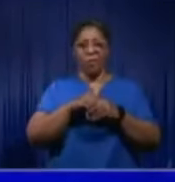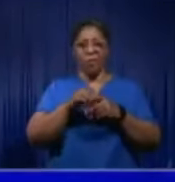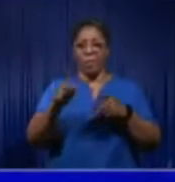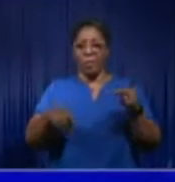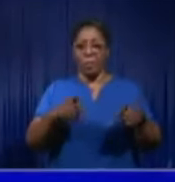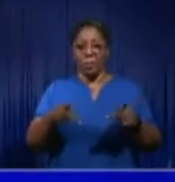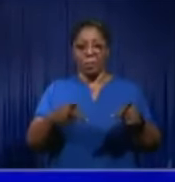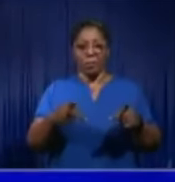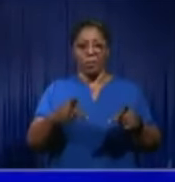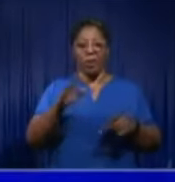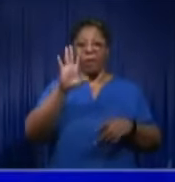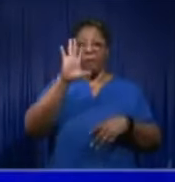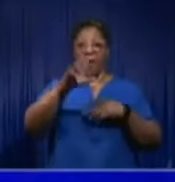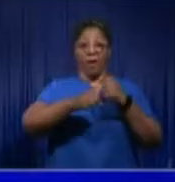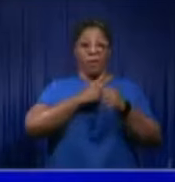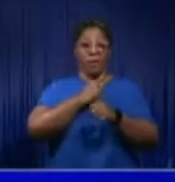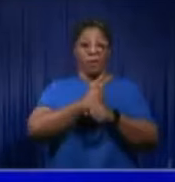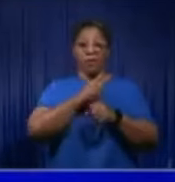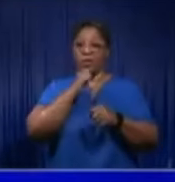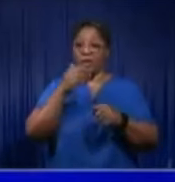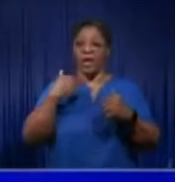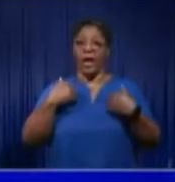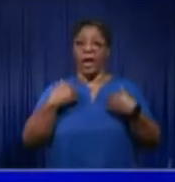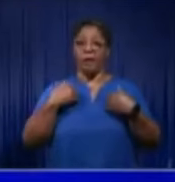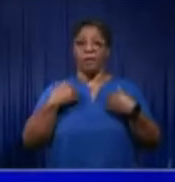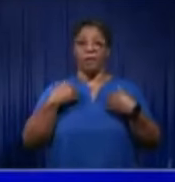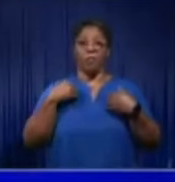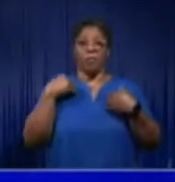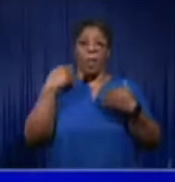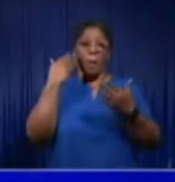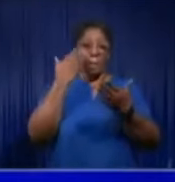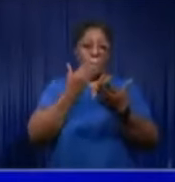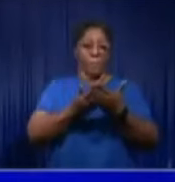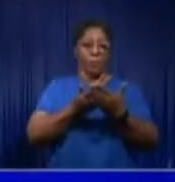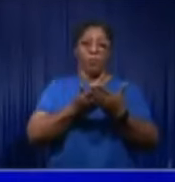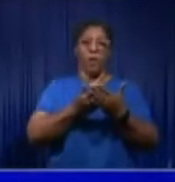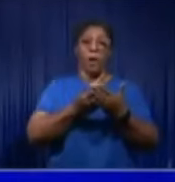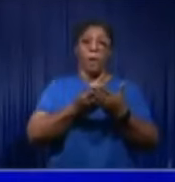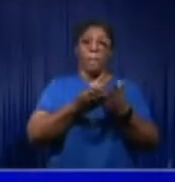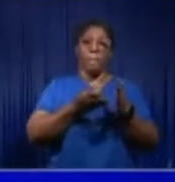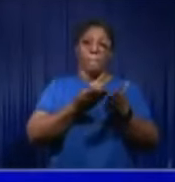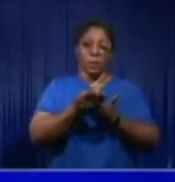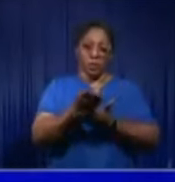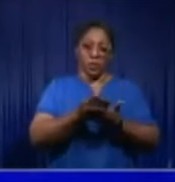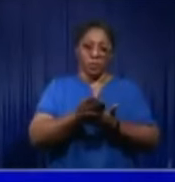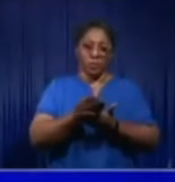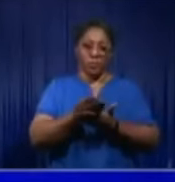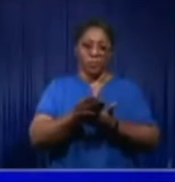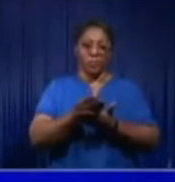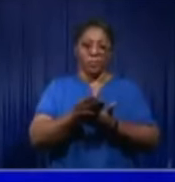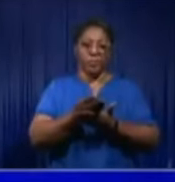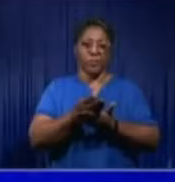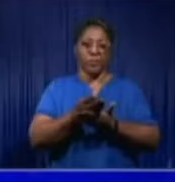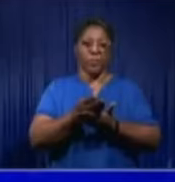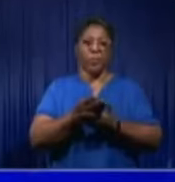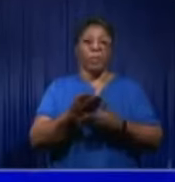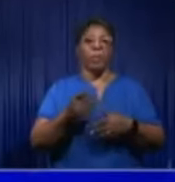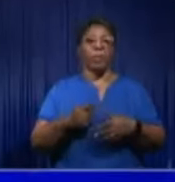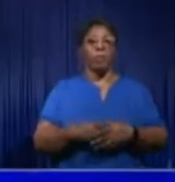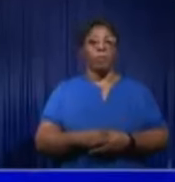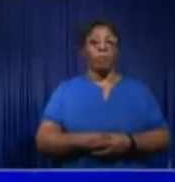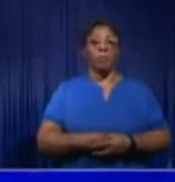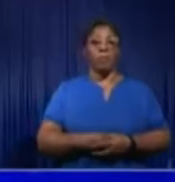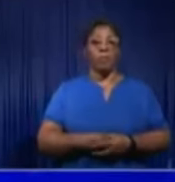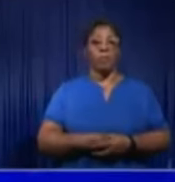approved budget from our apparent ministry. We are guaranteeing in our contract with the people that those become the norm.